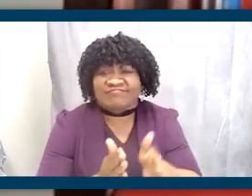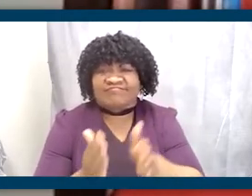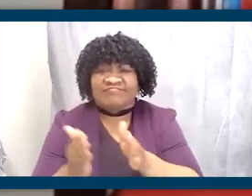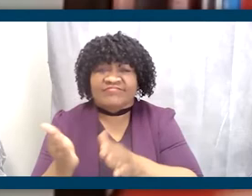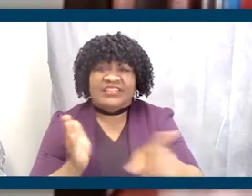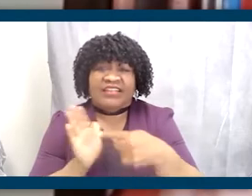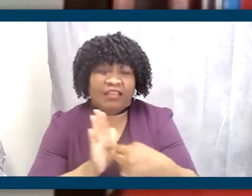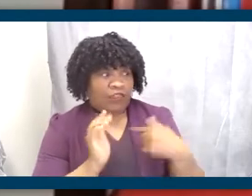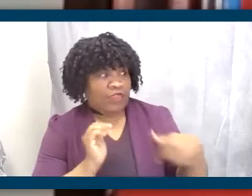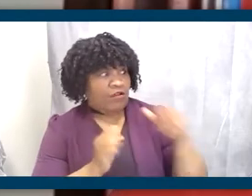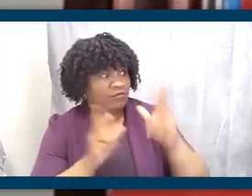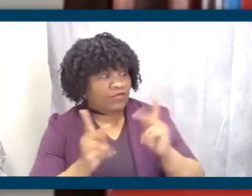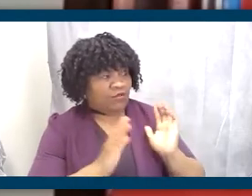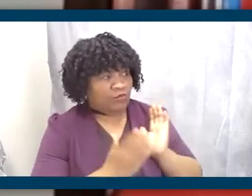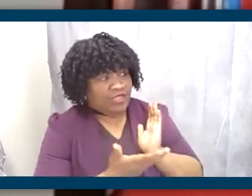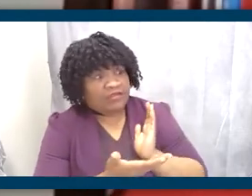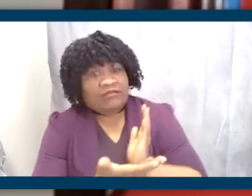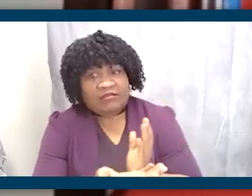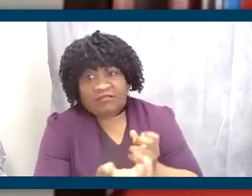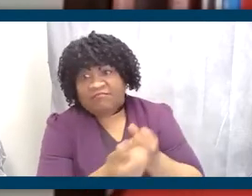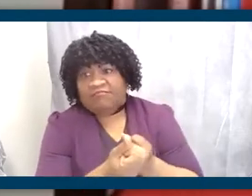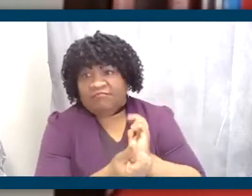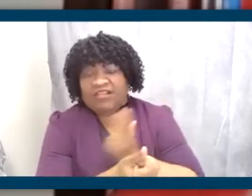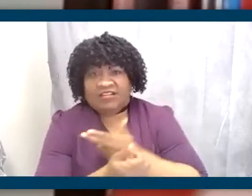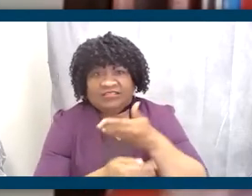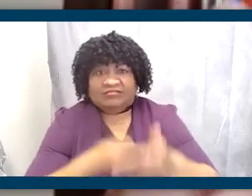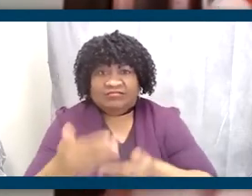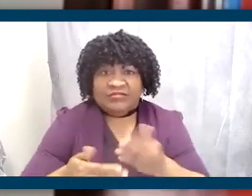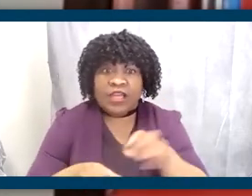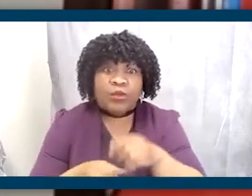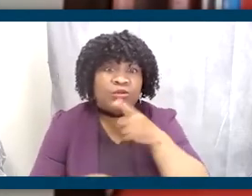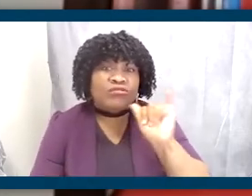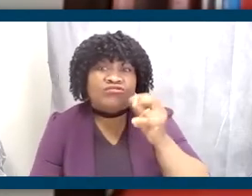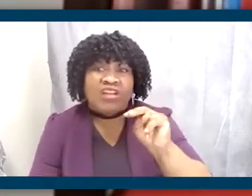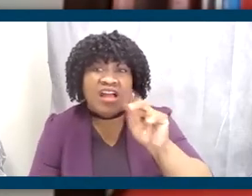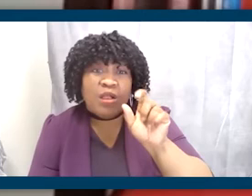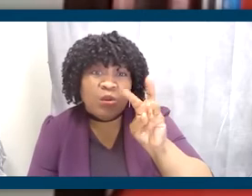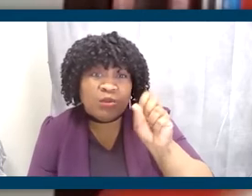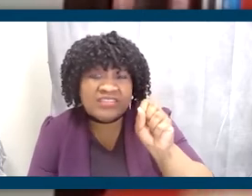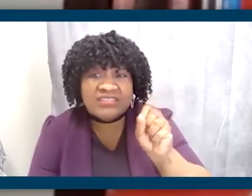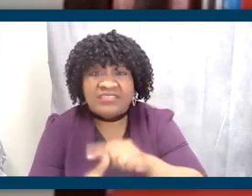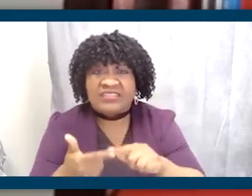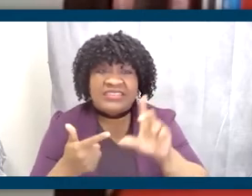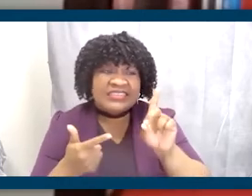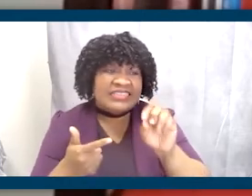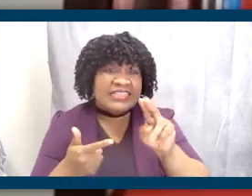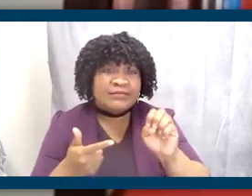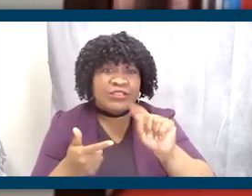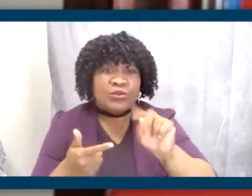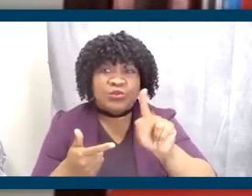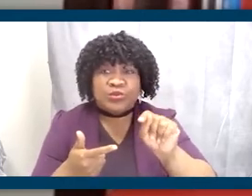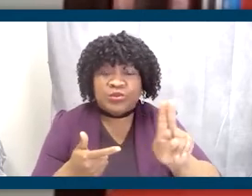shoulders we stand on today. This includes John Lewis, Desmond Tutu,